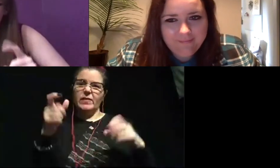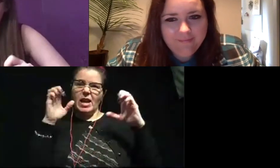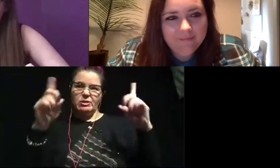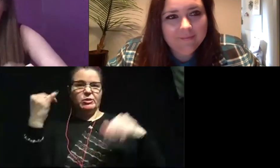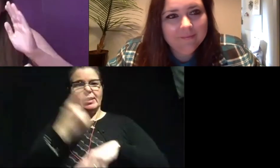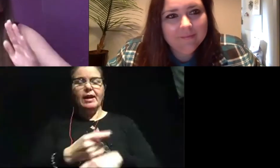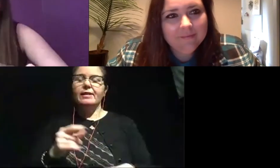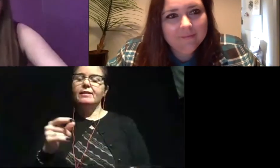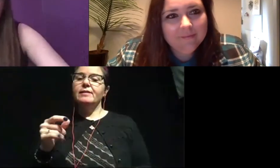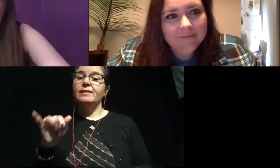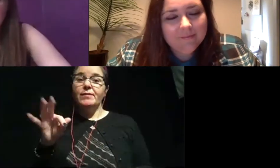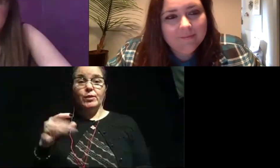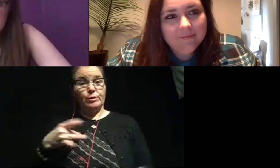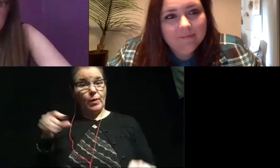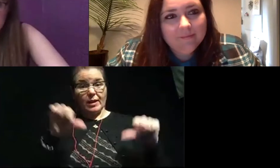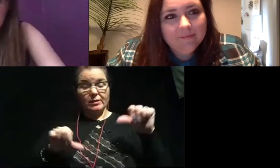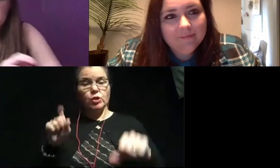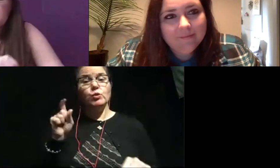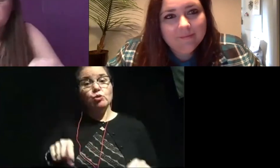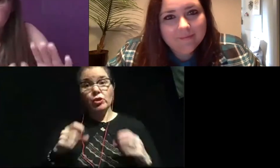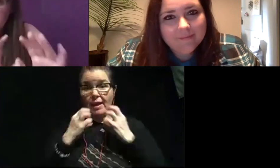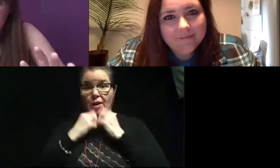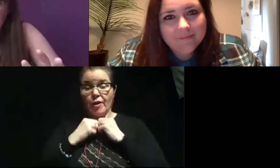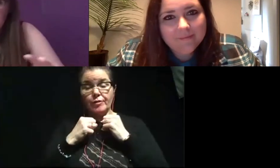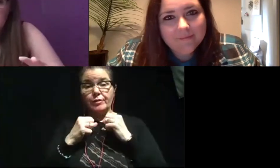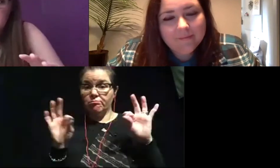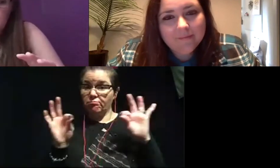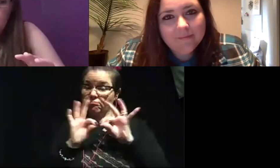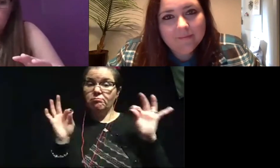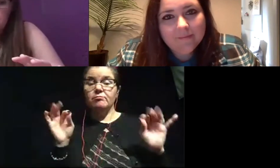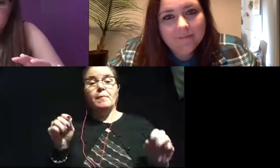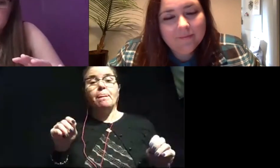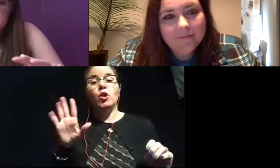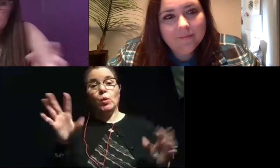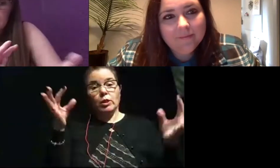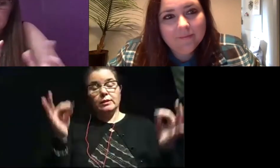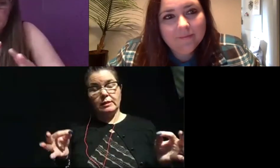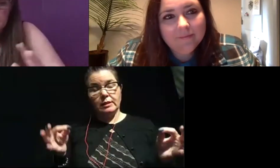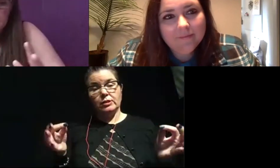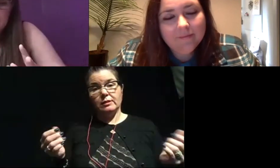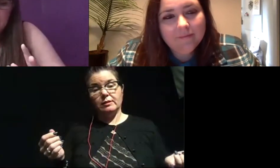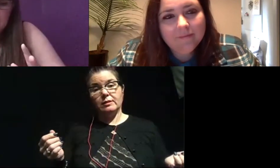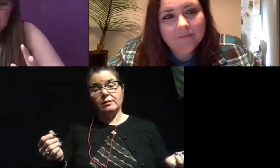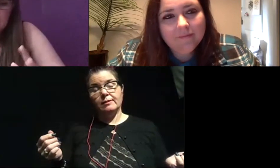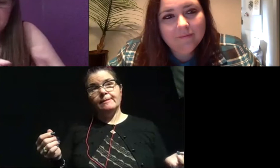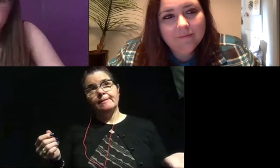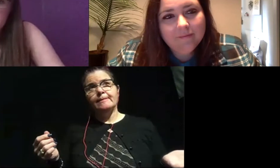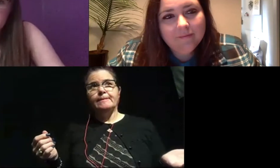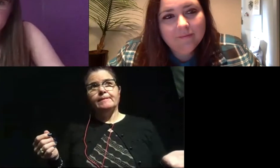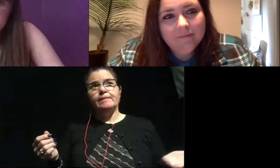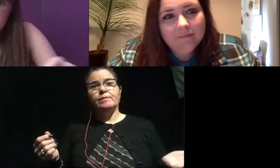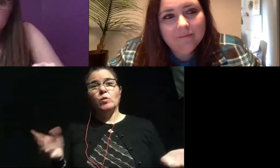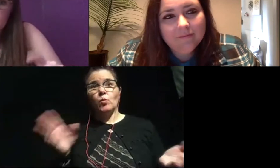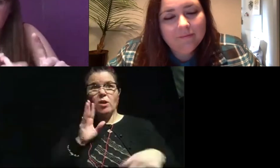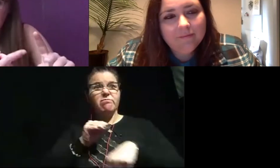don't like science, I'm going to tell you, you should care because your decisions reflect or the, uh, they affect